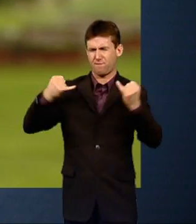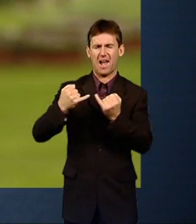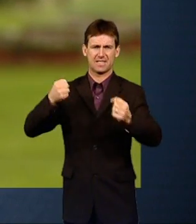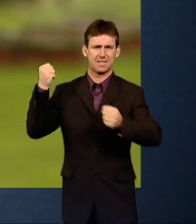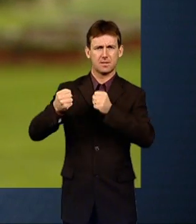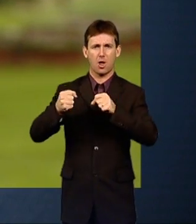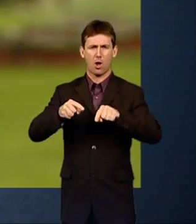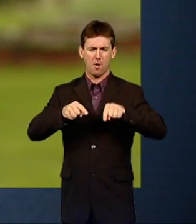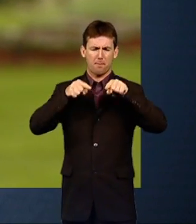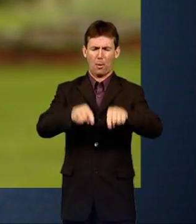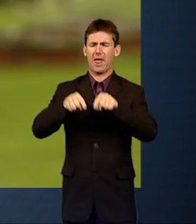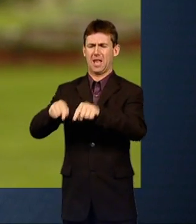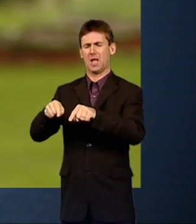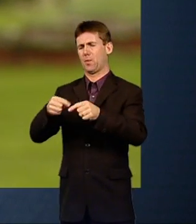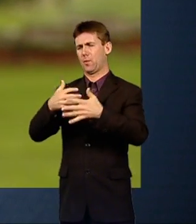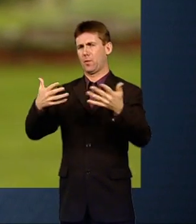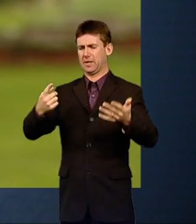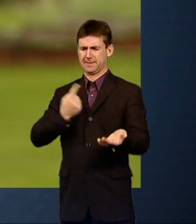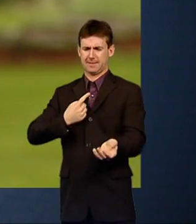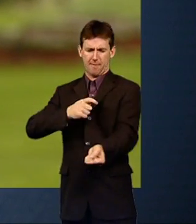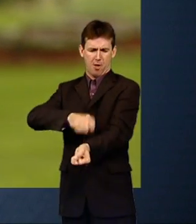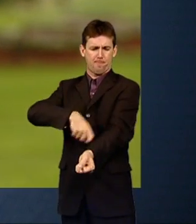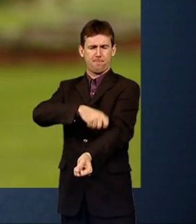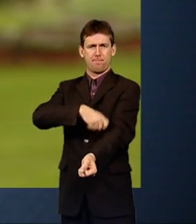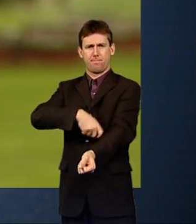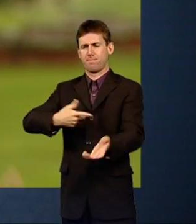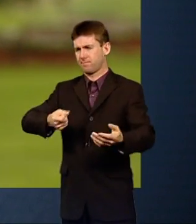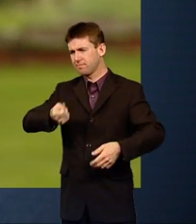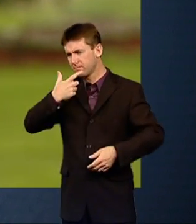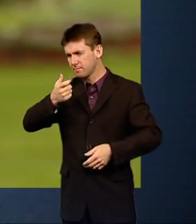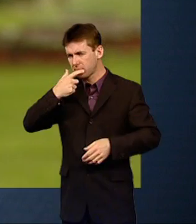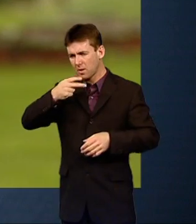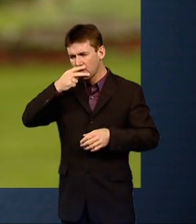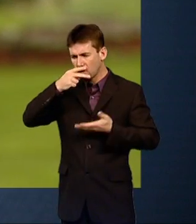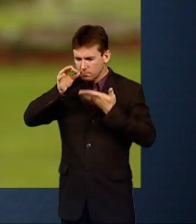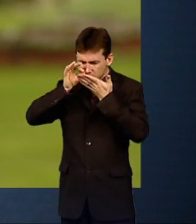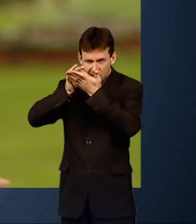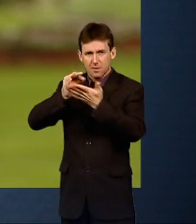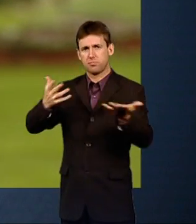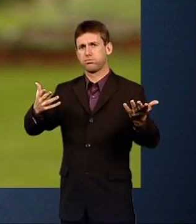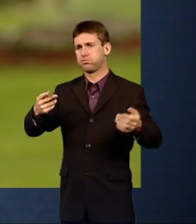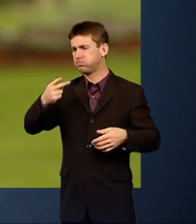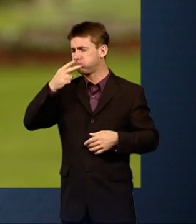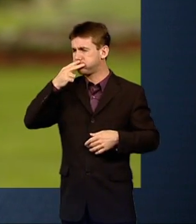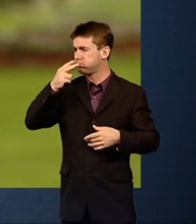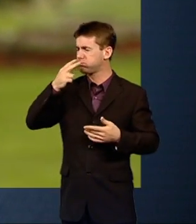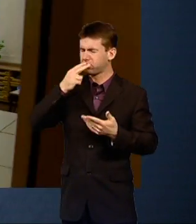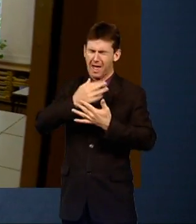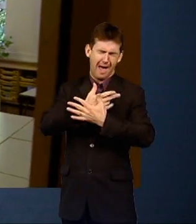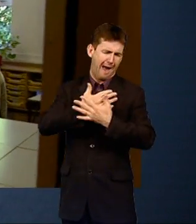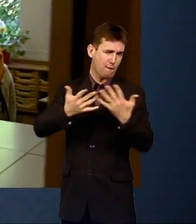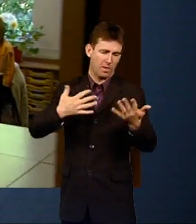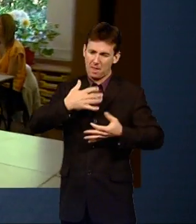Bully. Self-harm. Do drugs. Smoke. It's a lot. know?